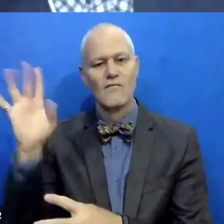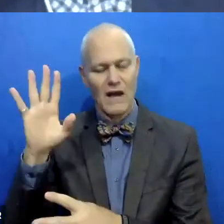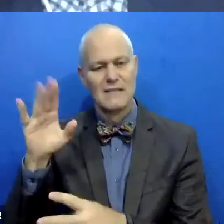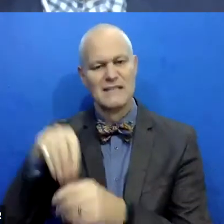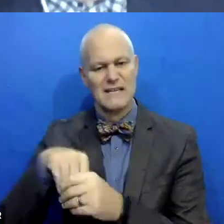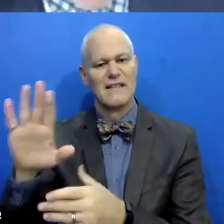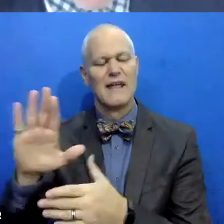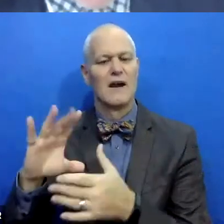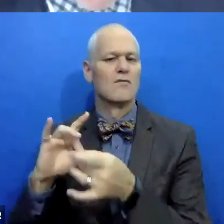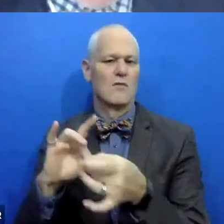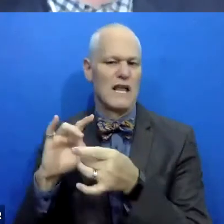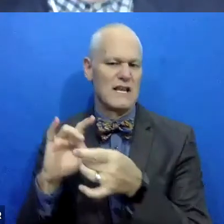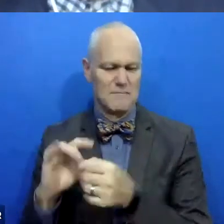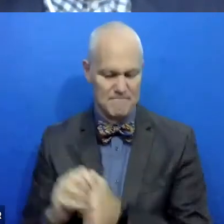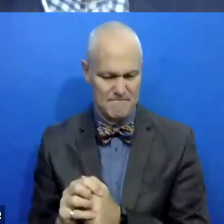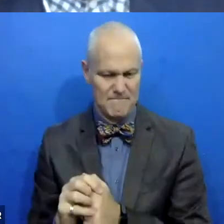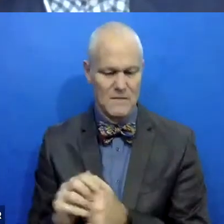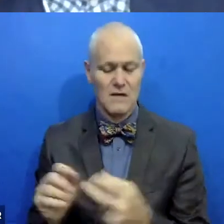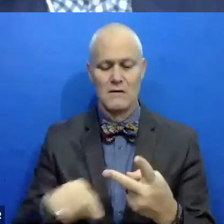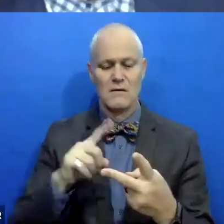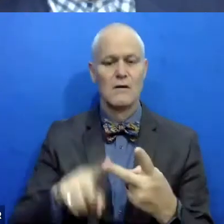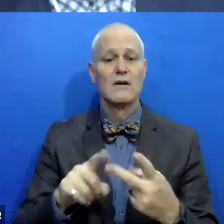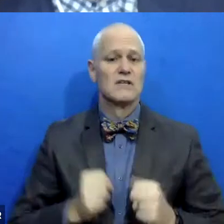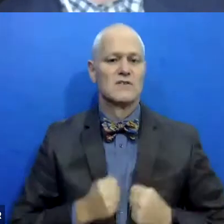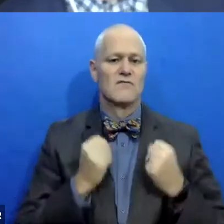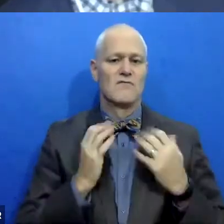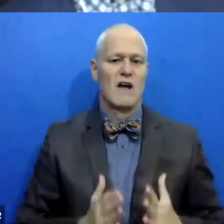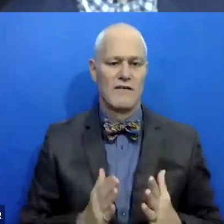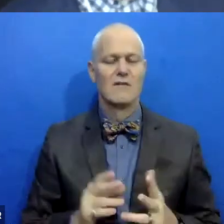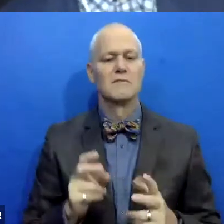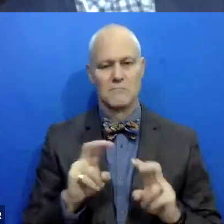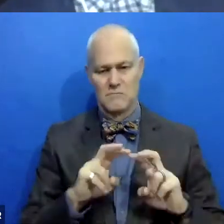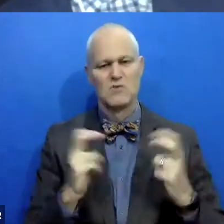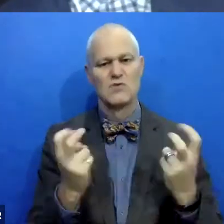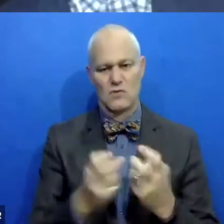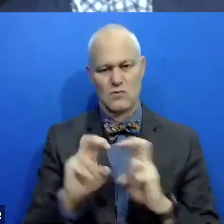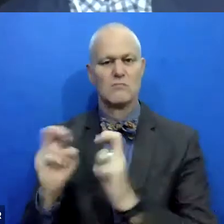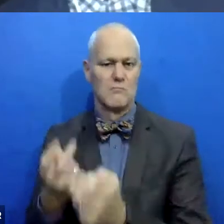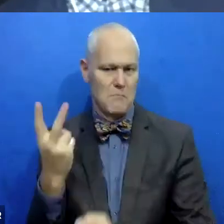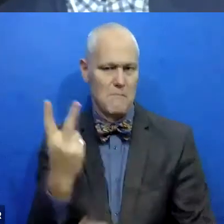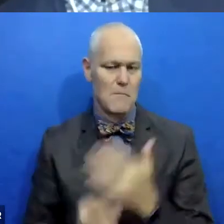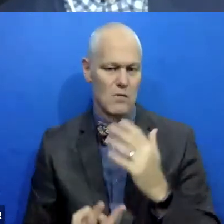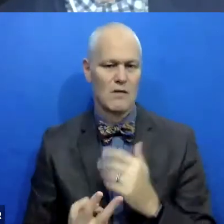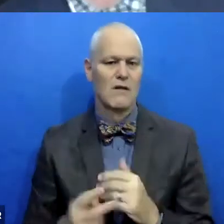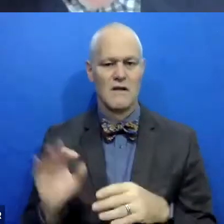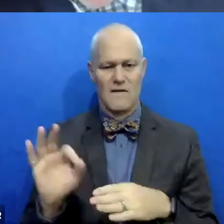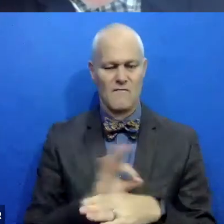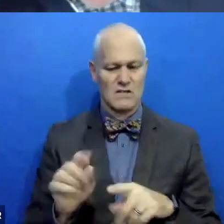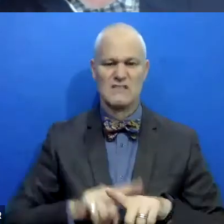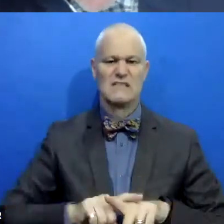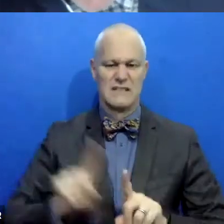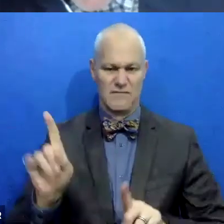As your other program is a survivor program, also a circle-based program. And they function a lot, a lot differently.